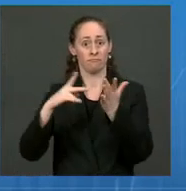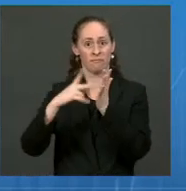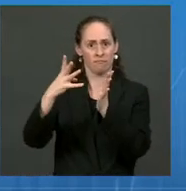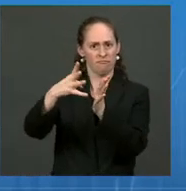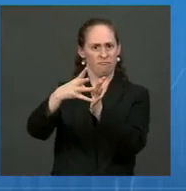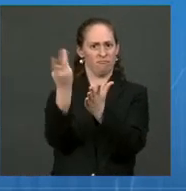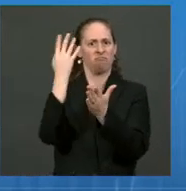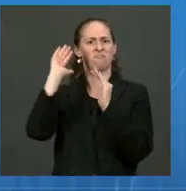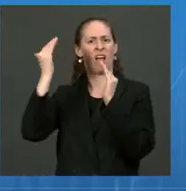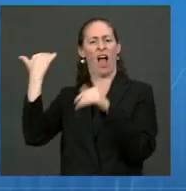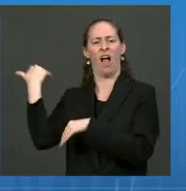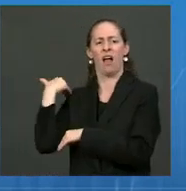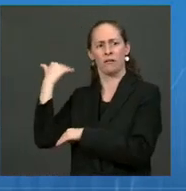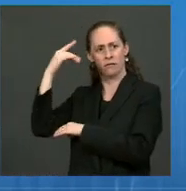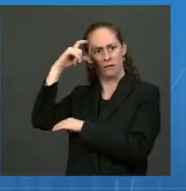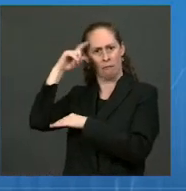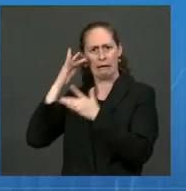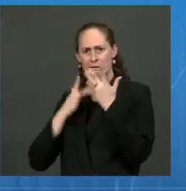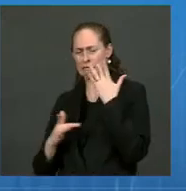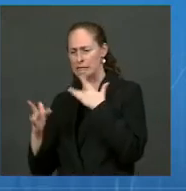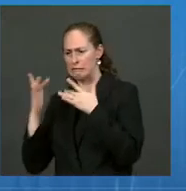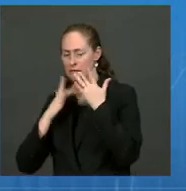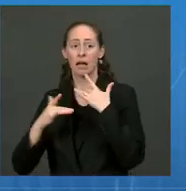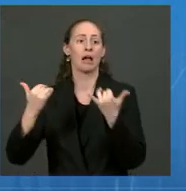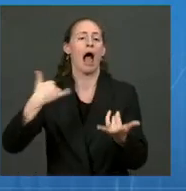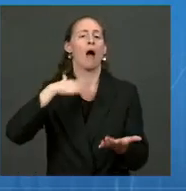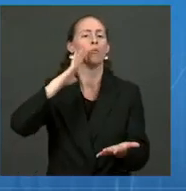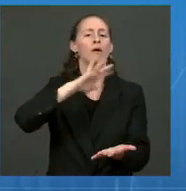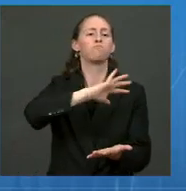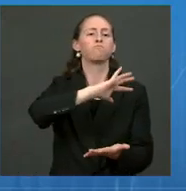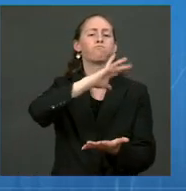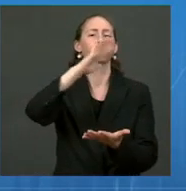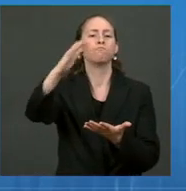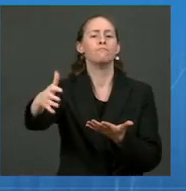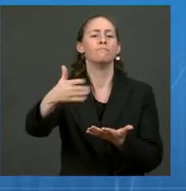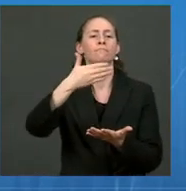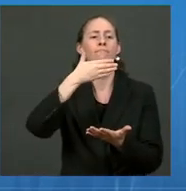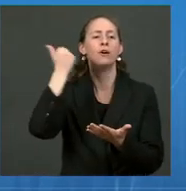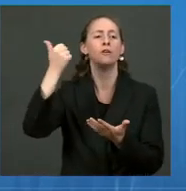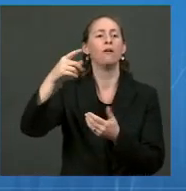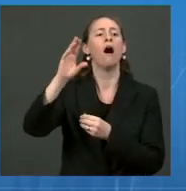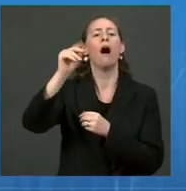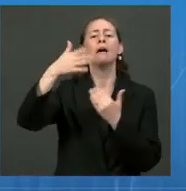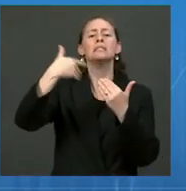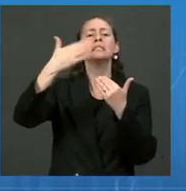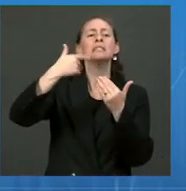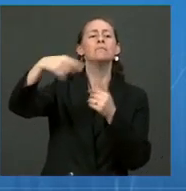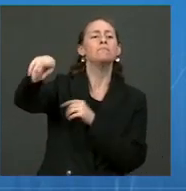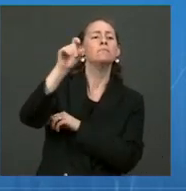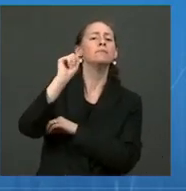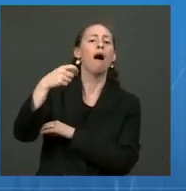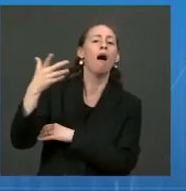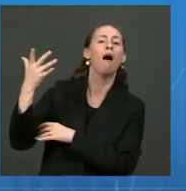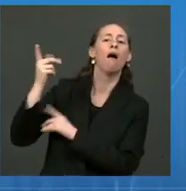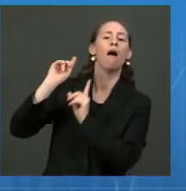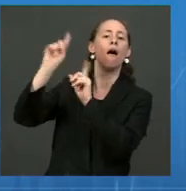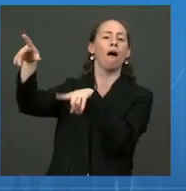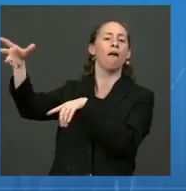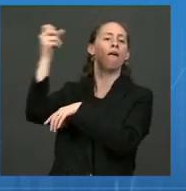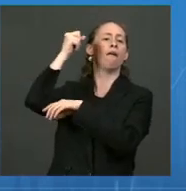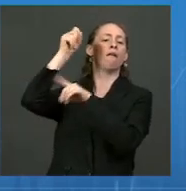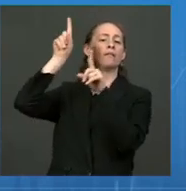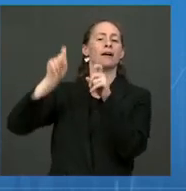And we're also on track to increase the number of places Americans can access free testing to 30,000 community-based